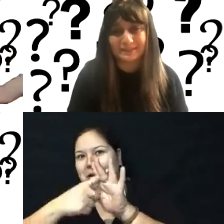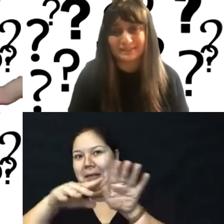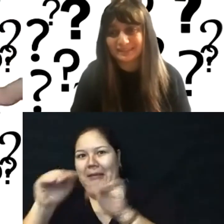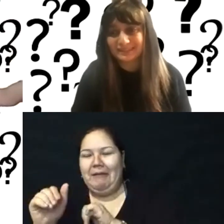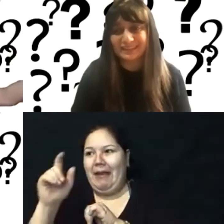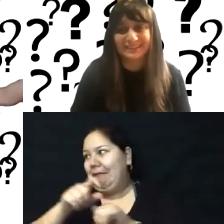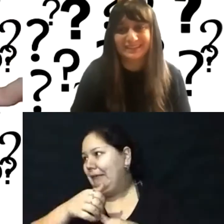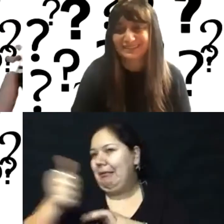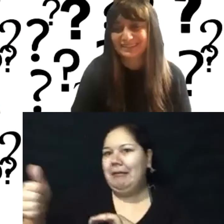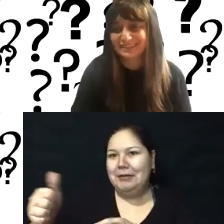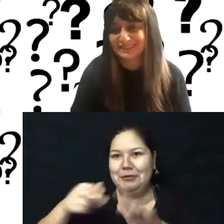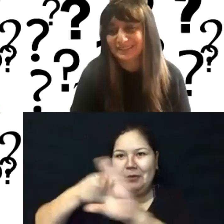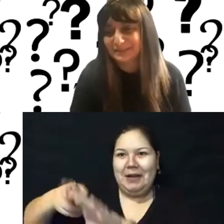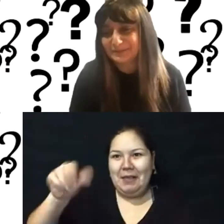go pee.